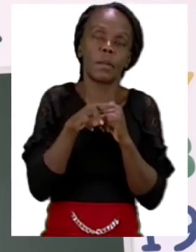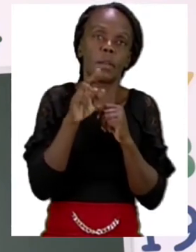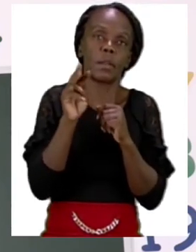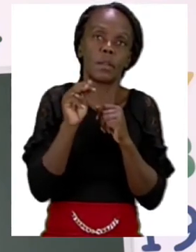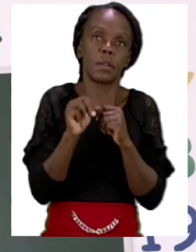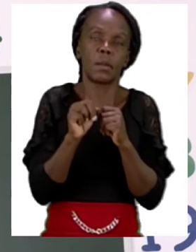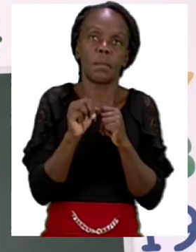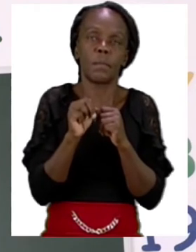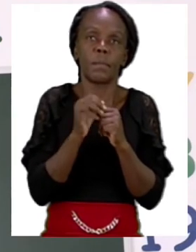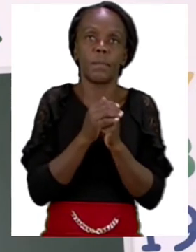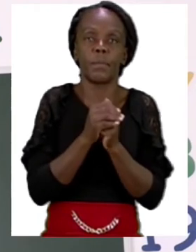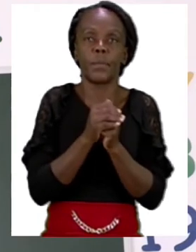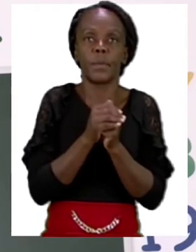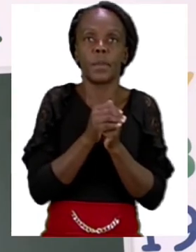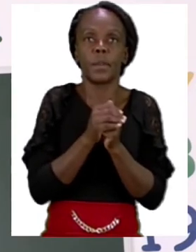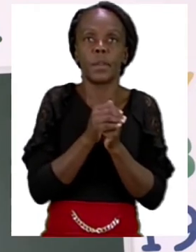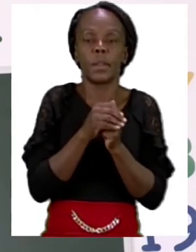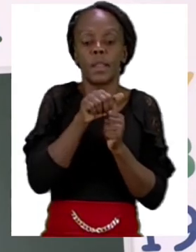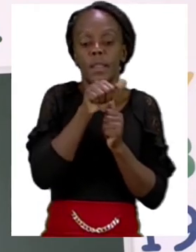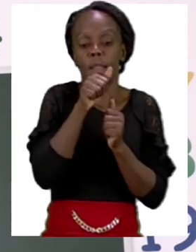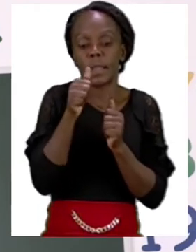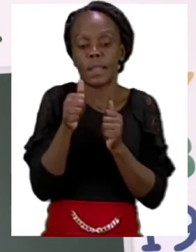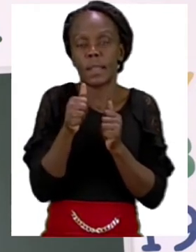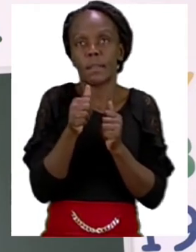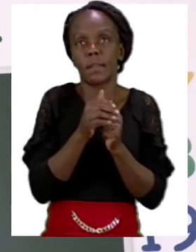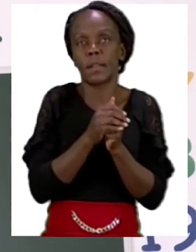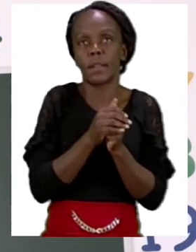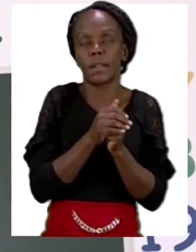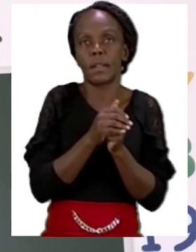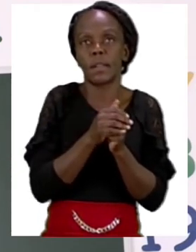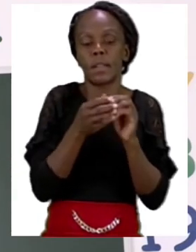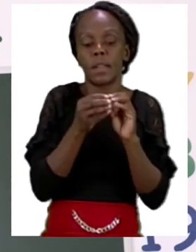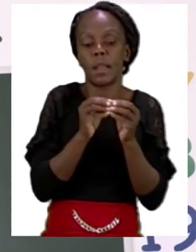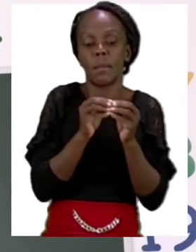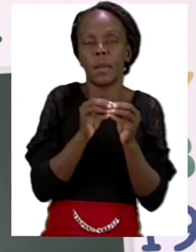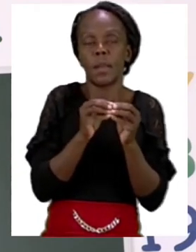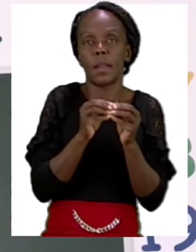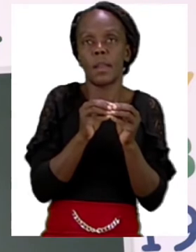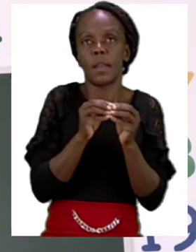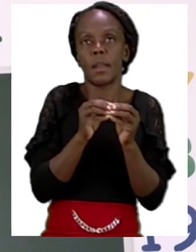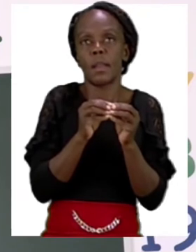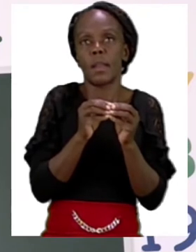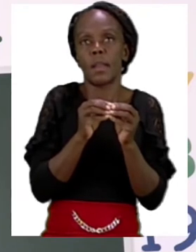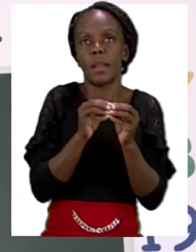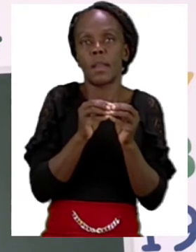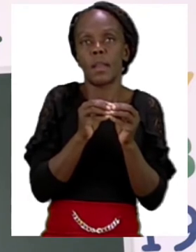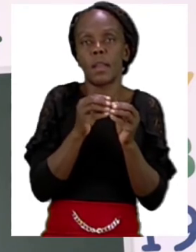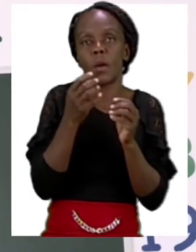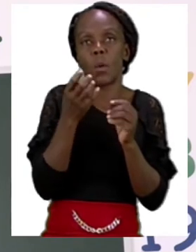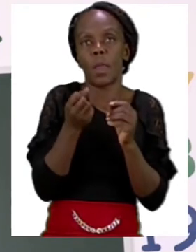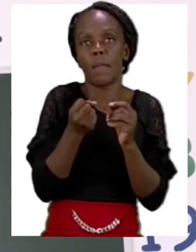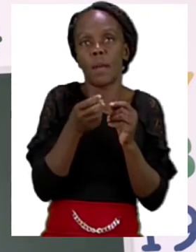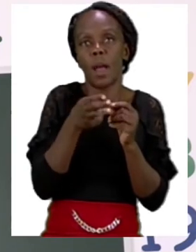where we have our answer, but the mitten that's missing is now this side. So the first thing we